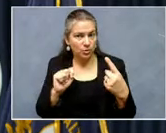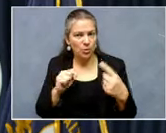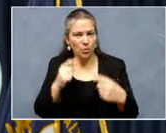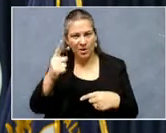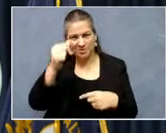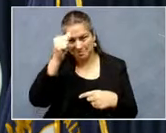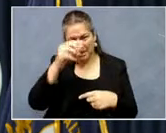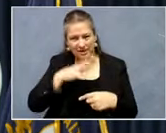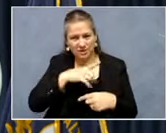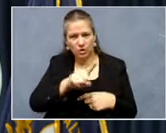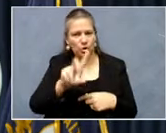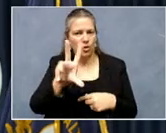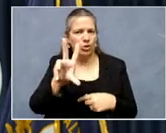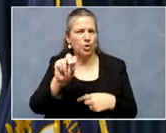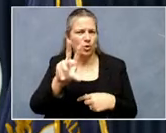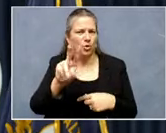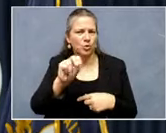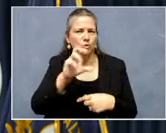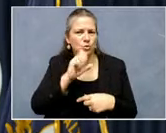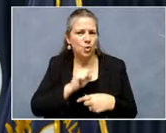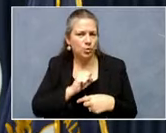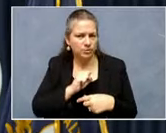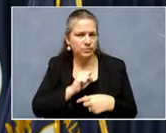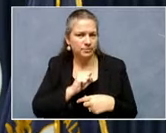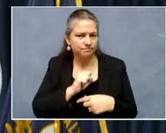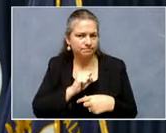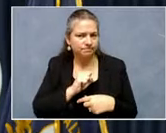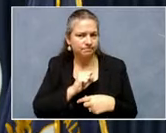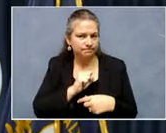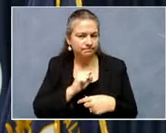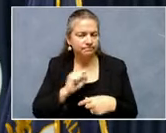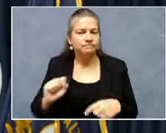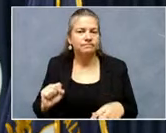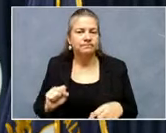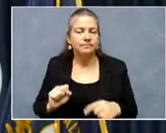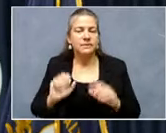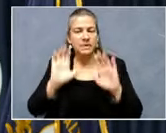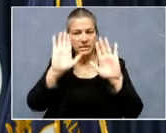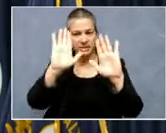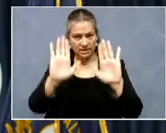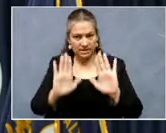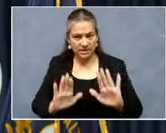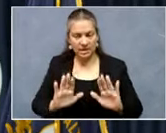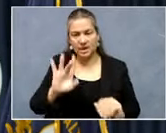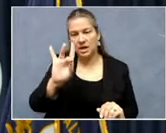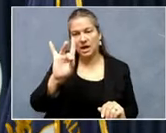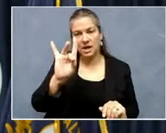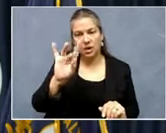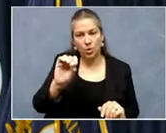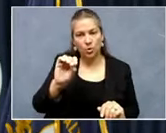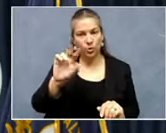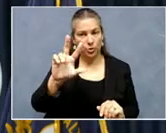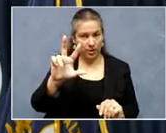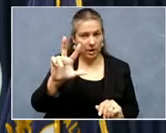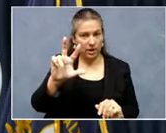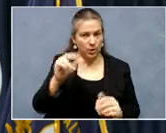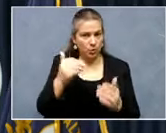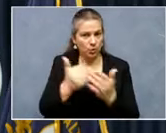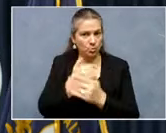30 years old. Sunday, 803 new cases, 28